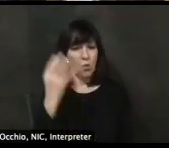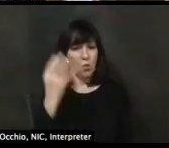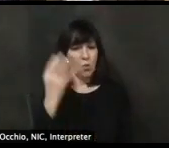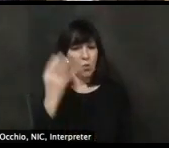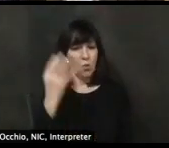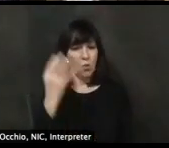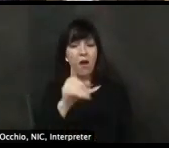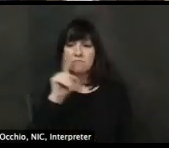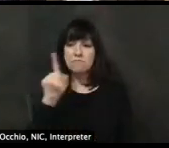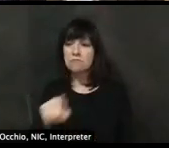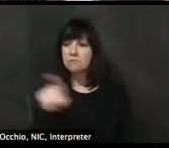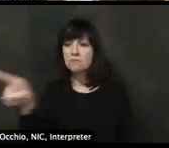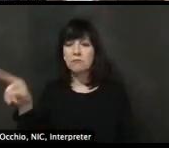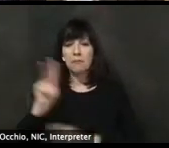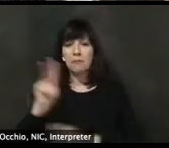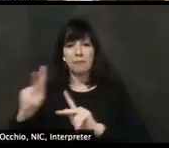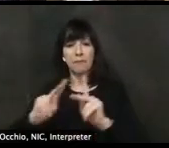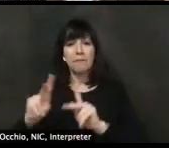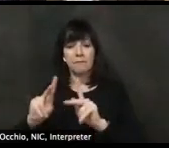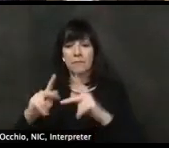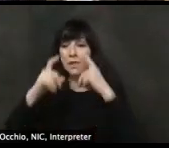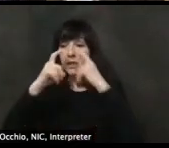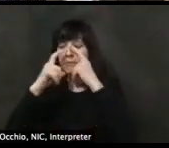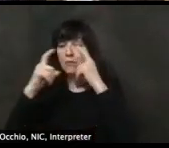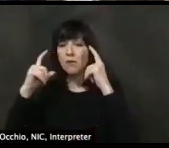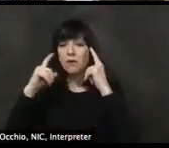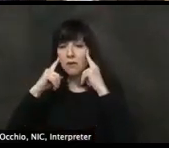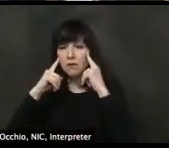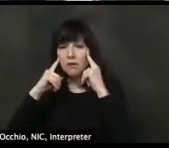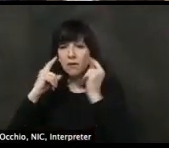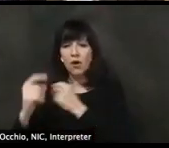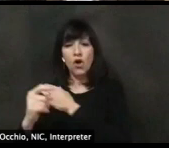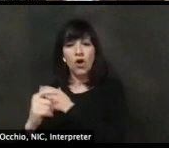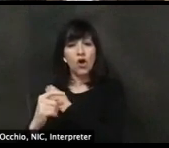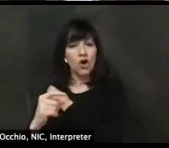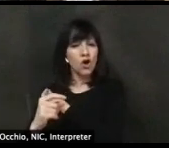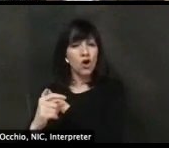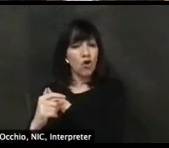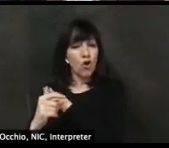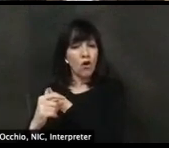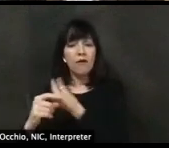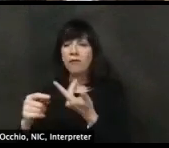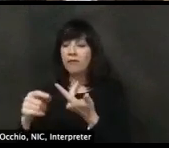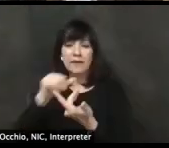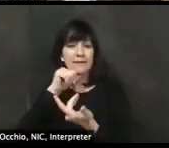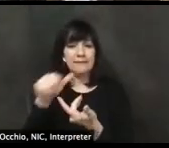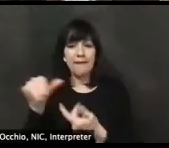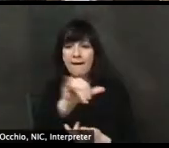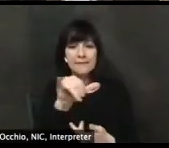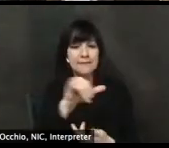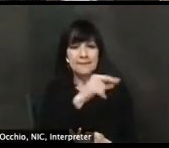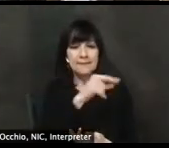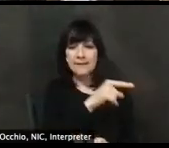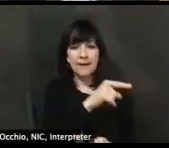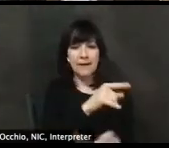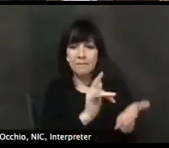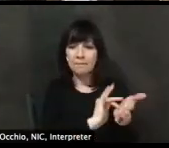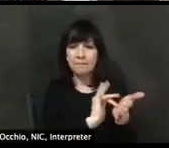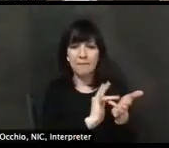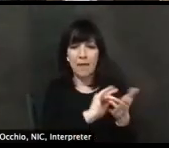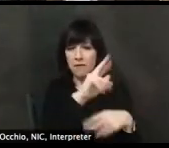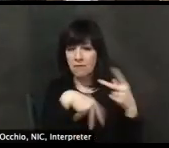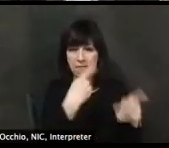masks? Sure, I can. And I know, um, Dr. Rattay might want to chime in as well after, uh, and what we want to say,